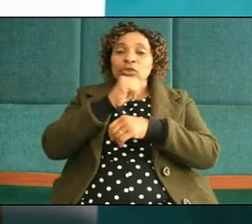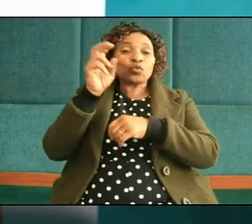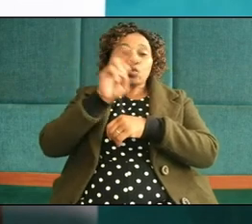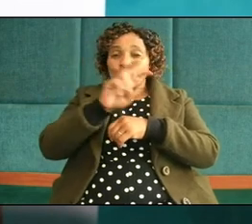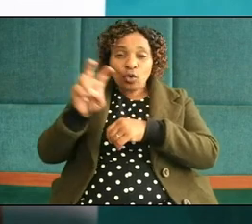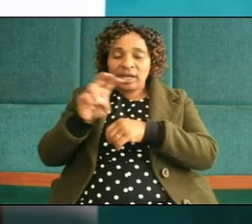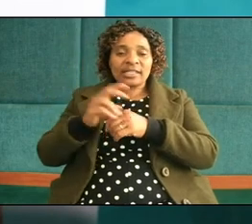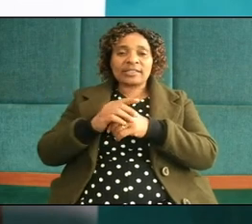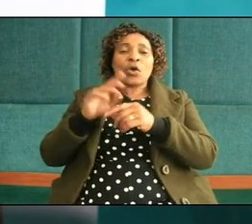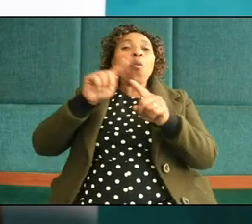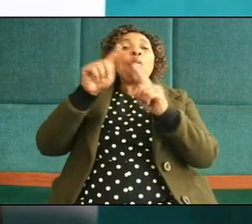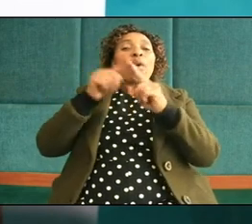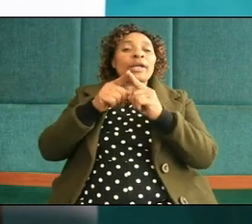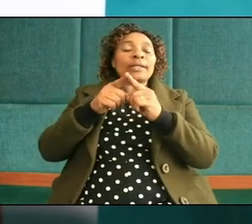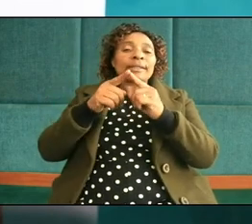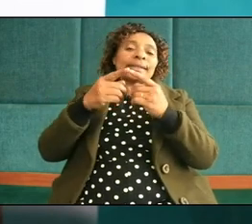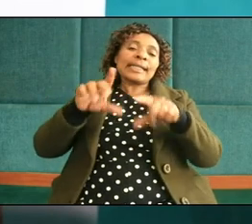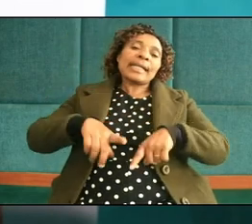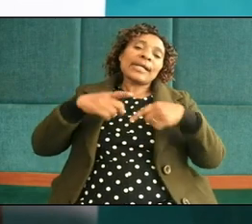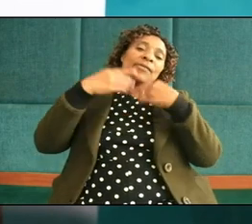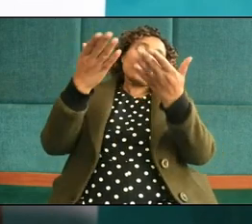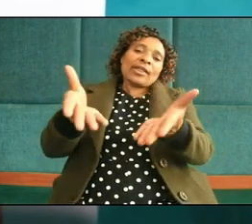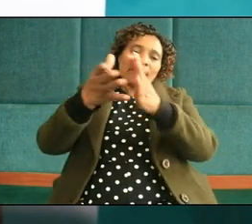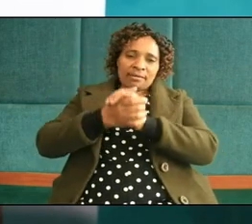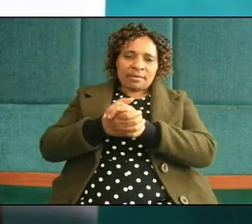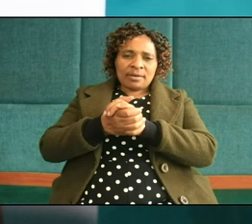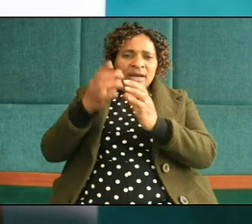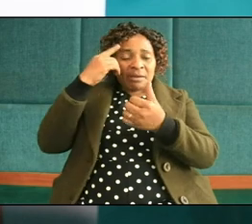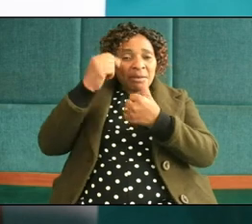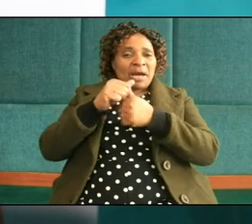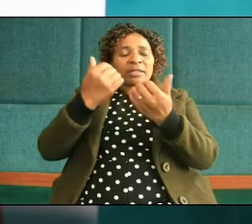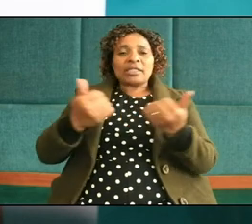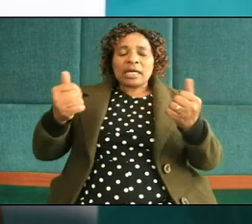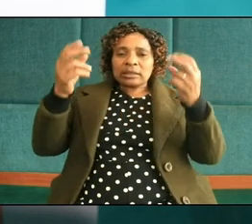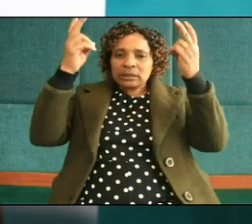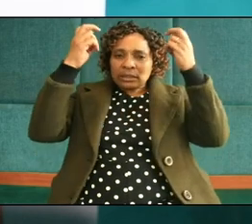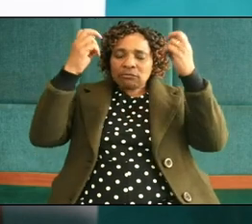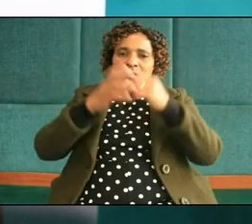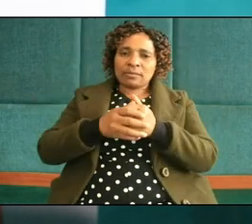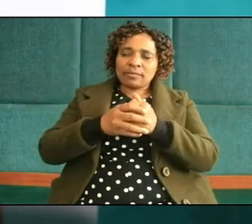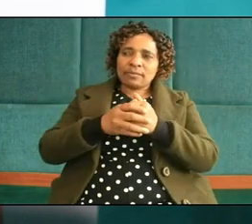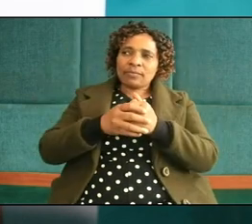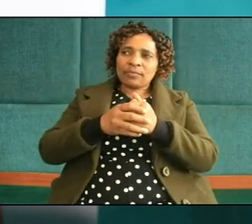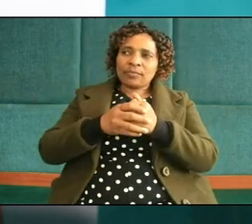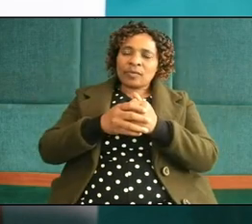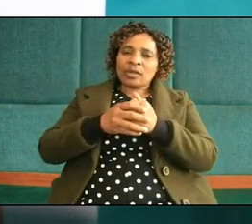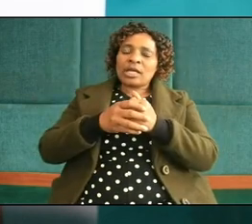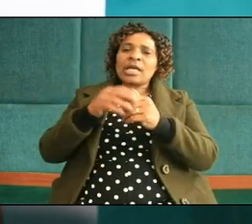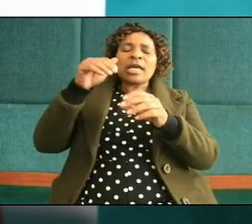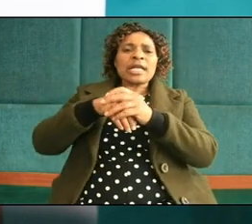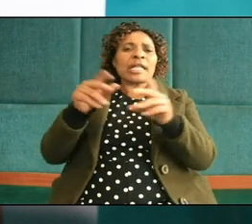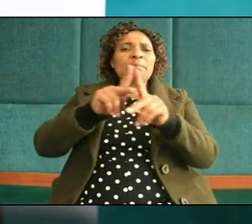it does exist remember the church is the devil's favorite place of work